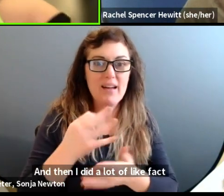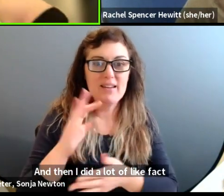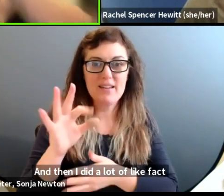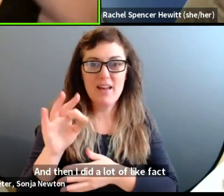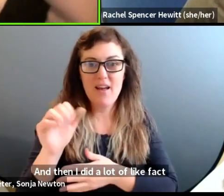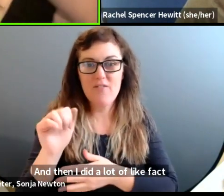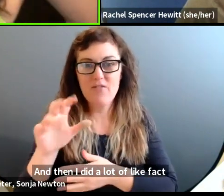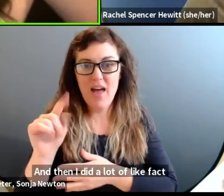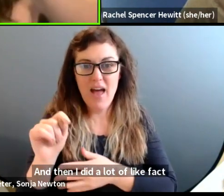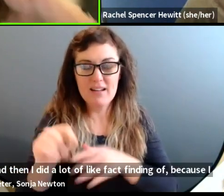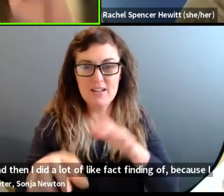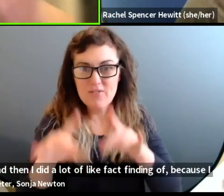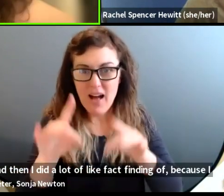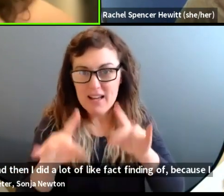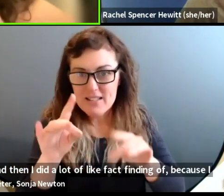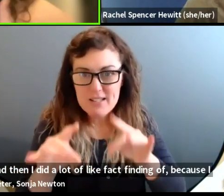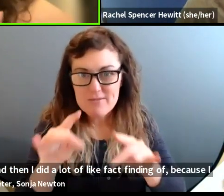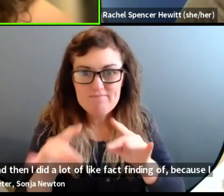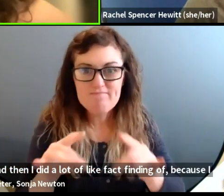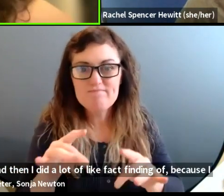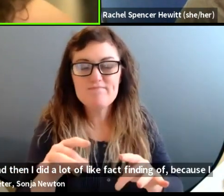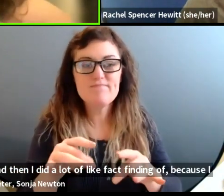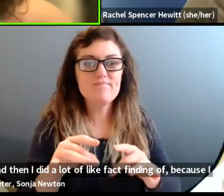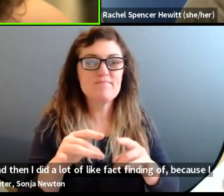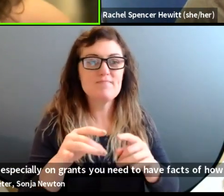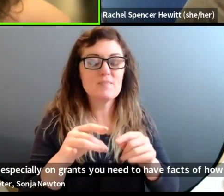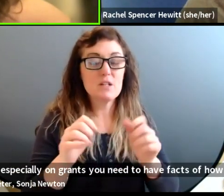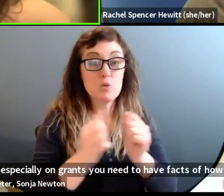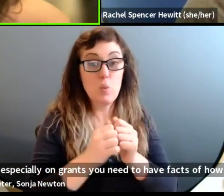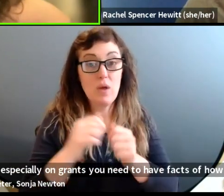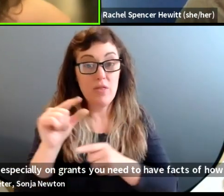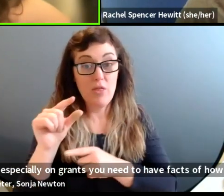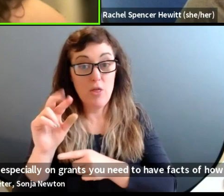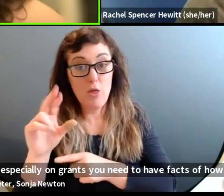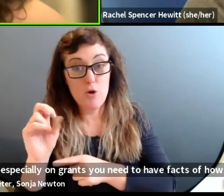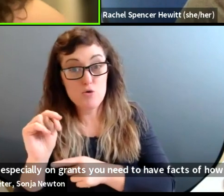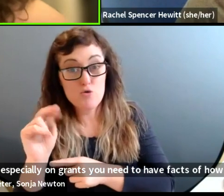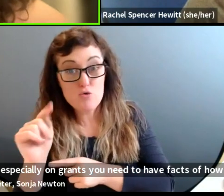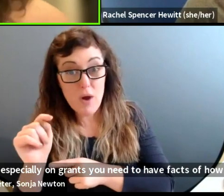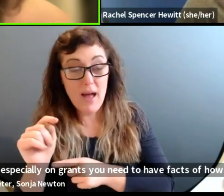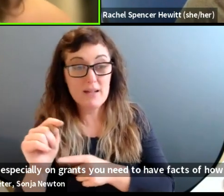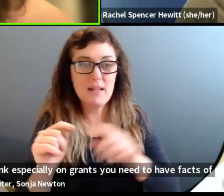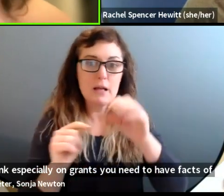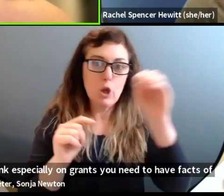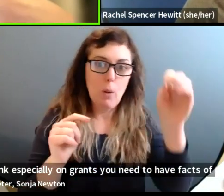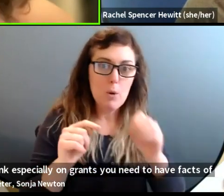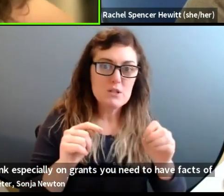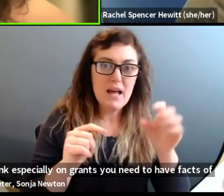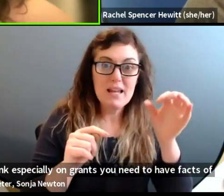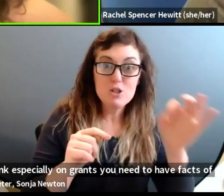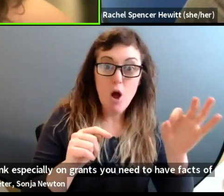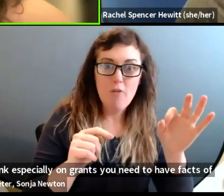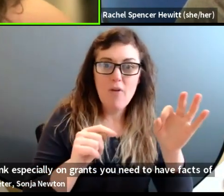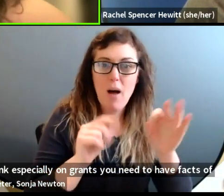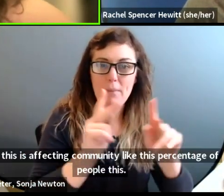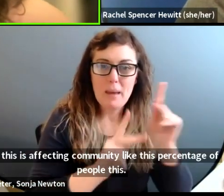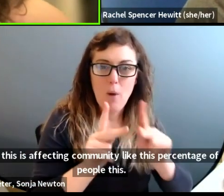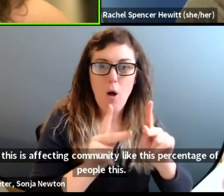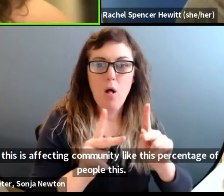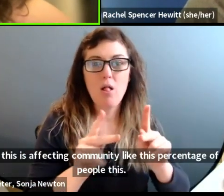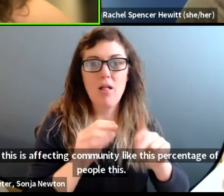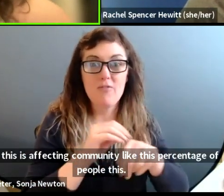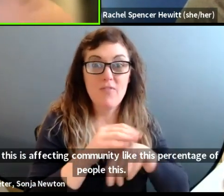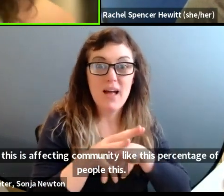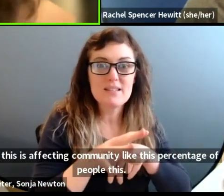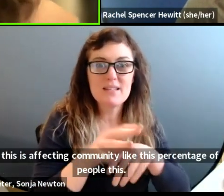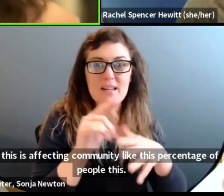think, especially in grants, you need to have facts of how this is affecting community, like this percentage of people, this. And so I really started to do that